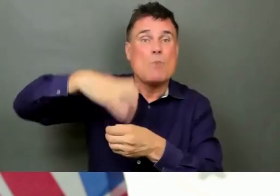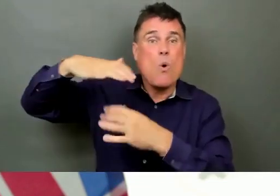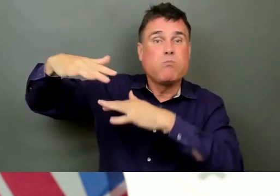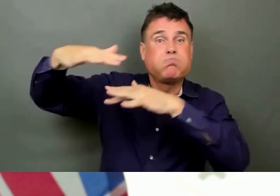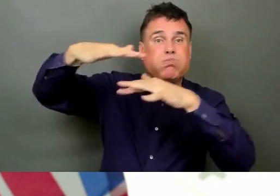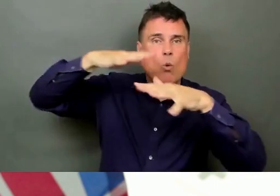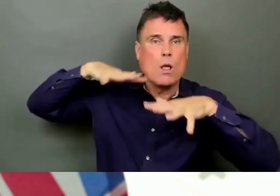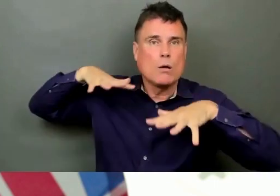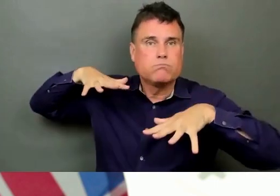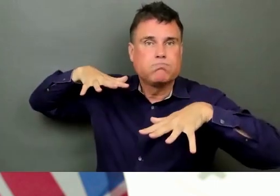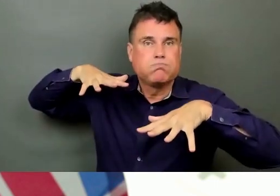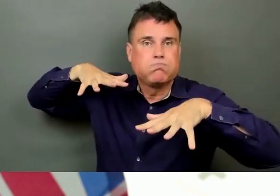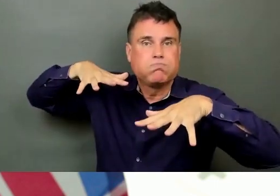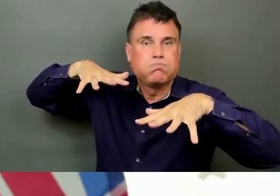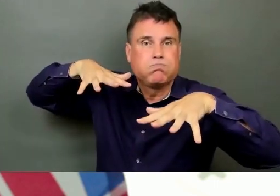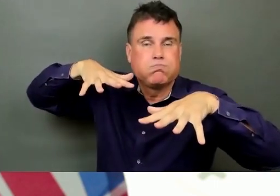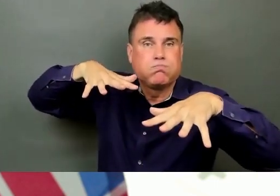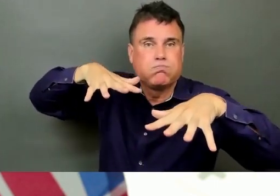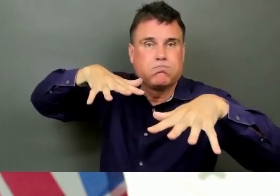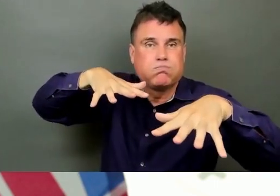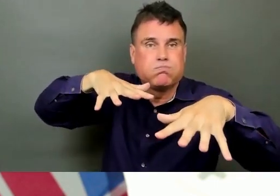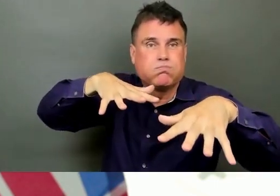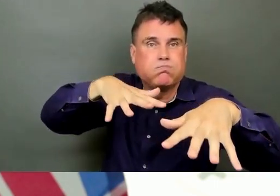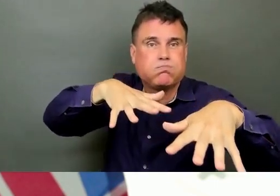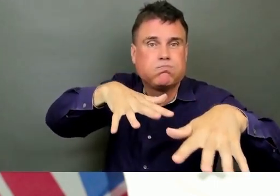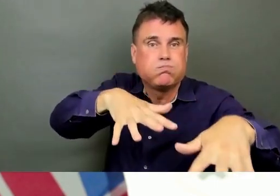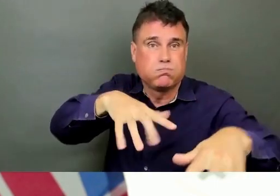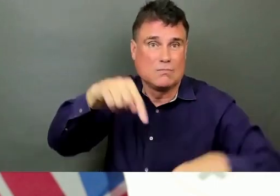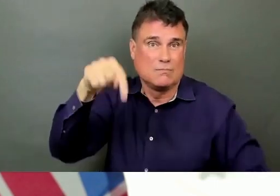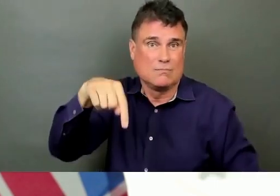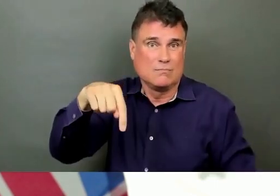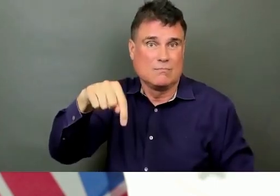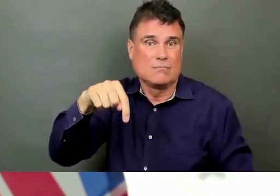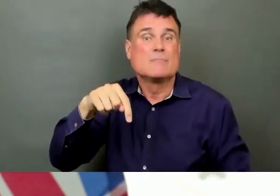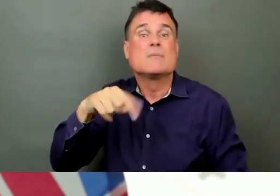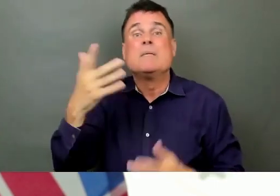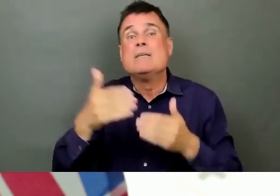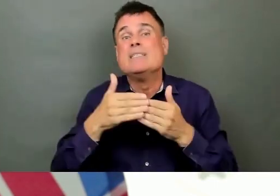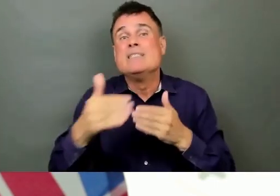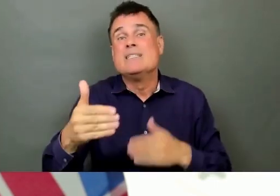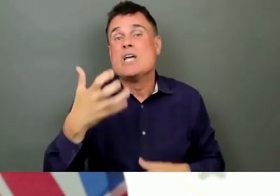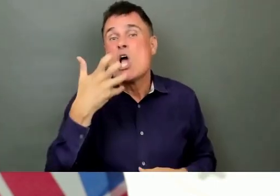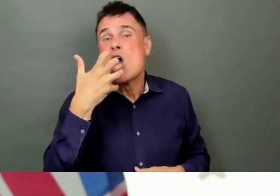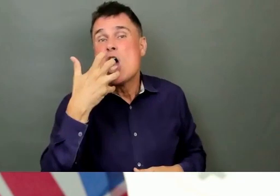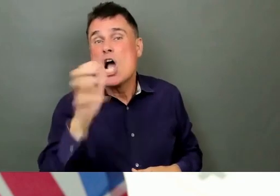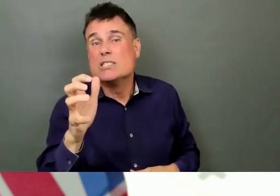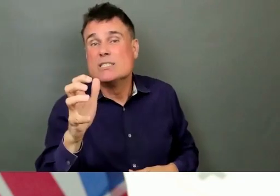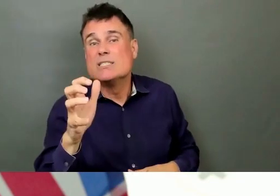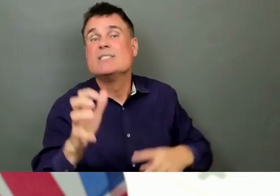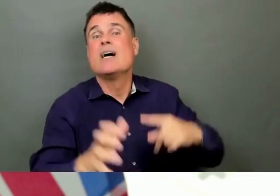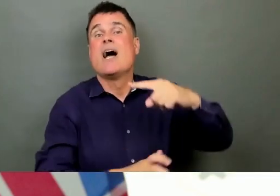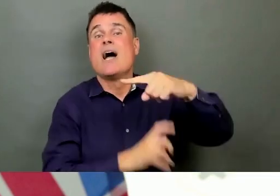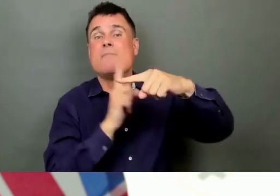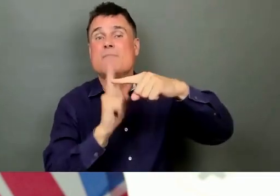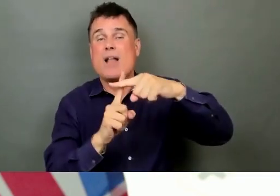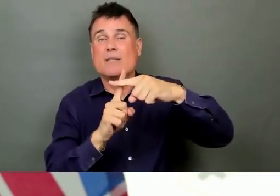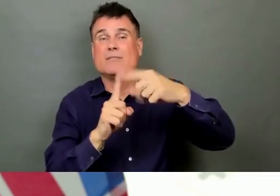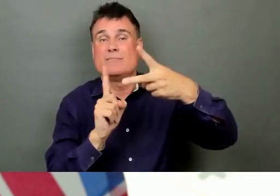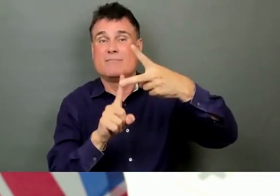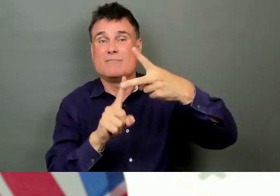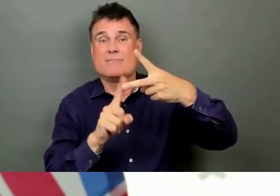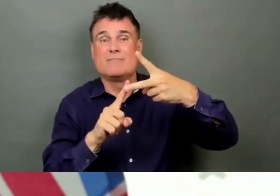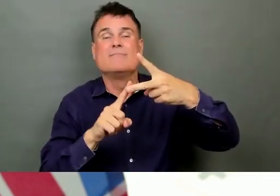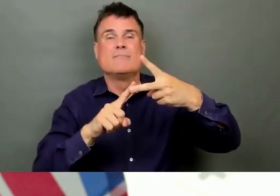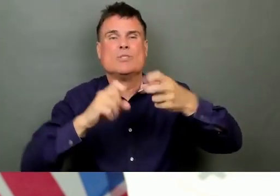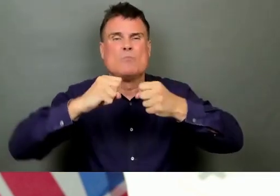hot, it may also be quite smoky. This is a particular risk for anybody who has a pre